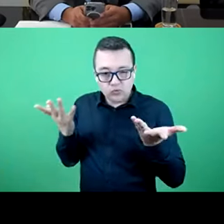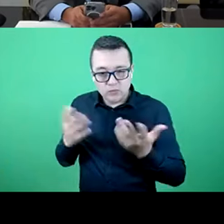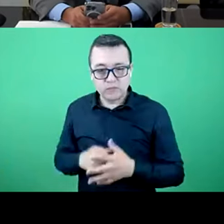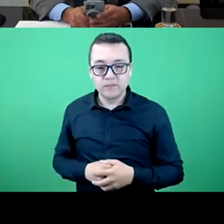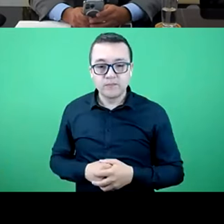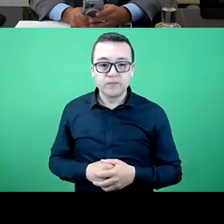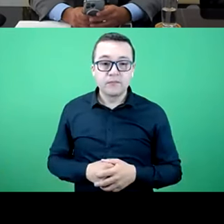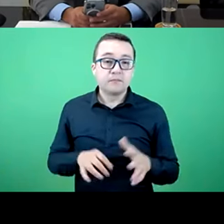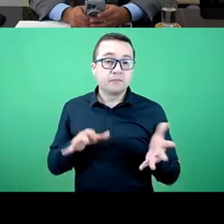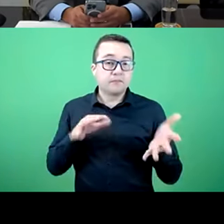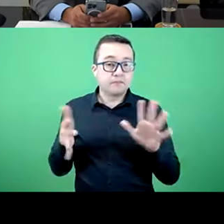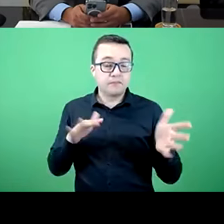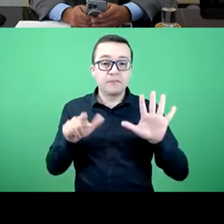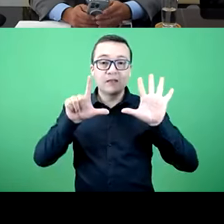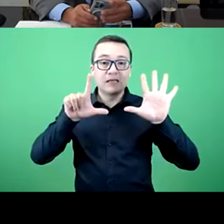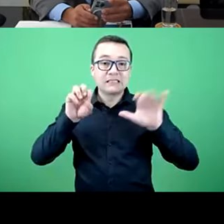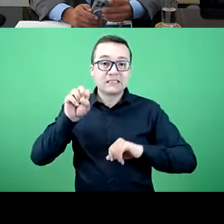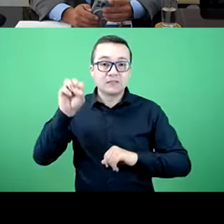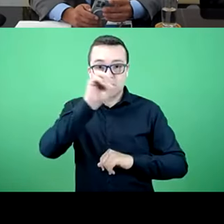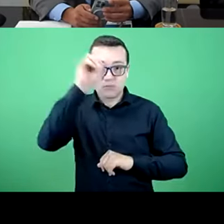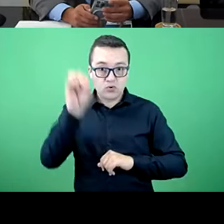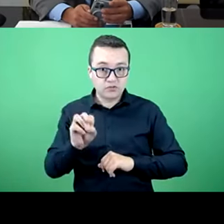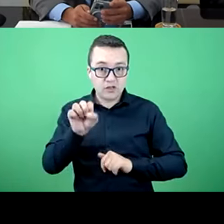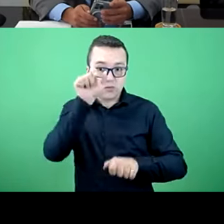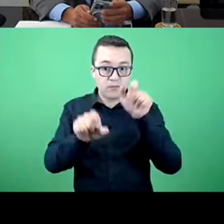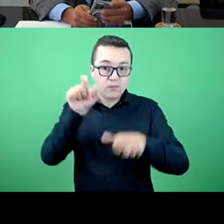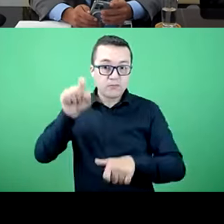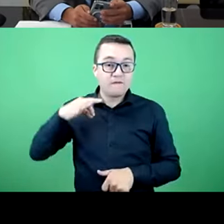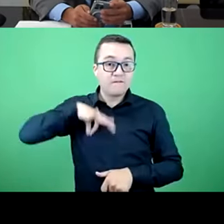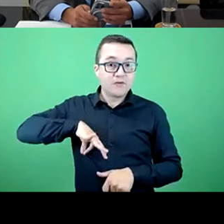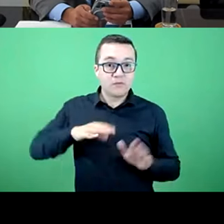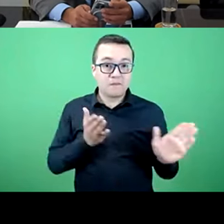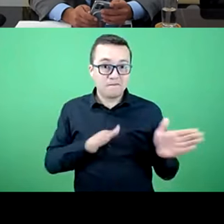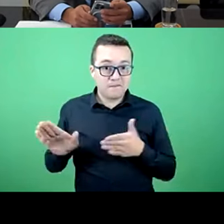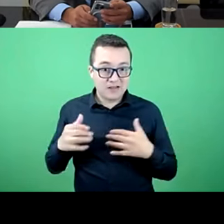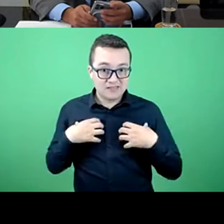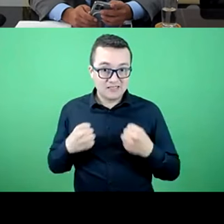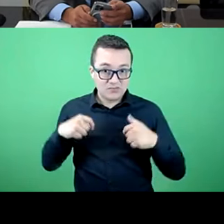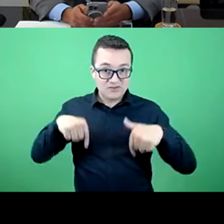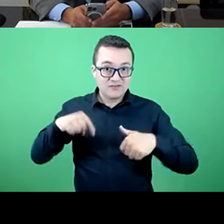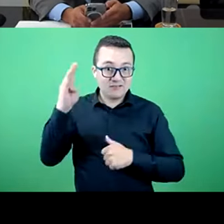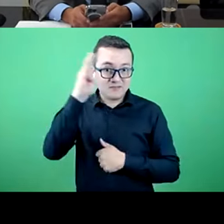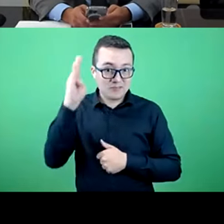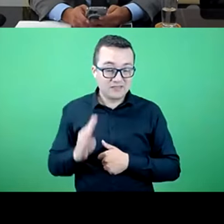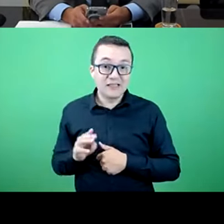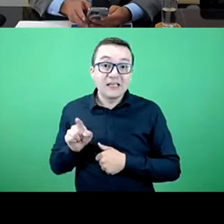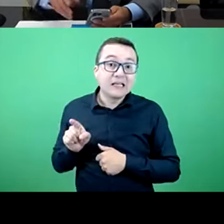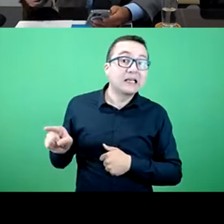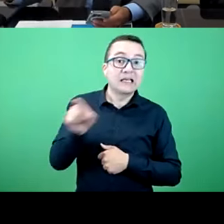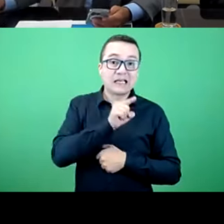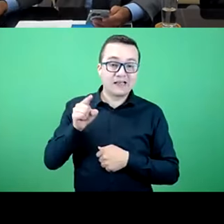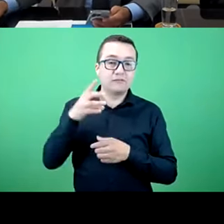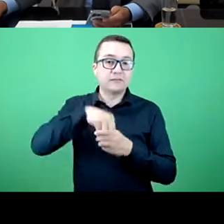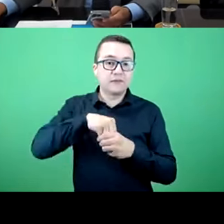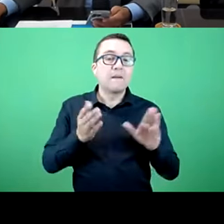the consumer can consider, well, in 70% of, uh, customers